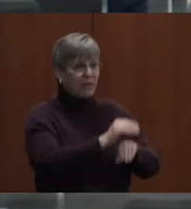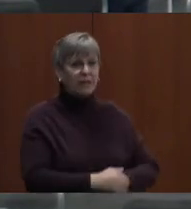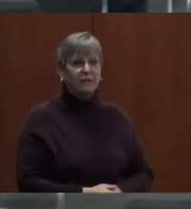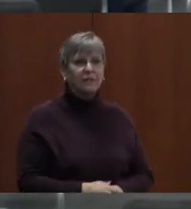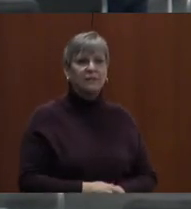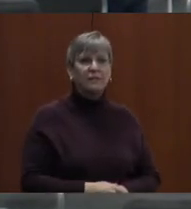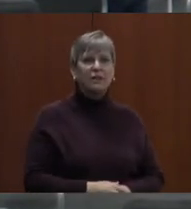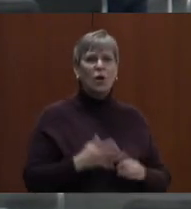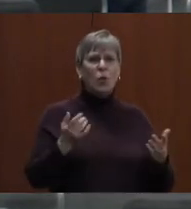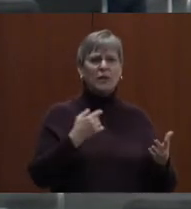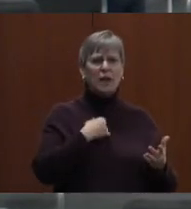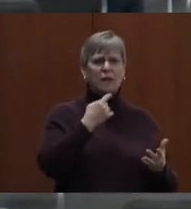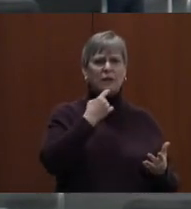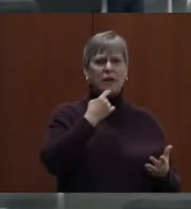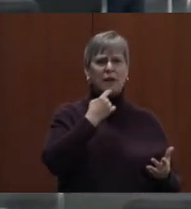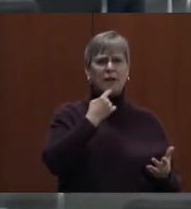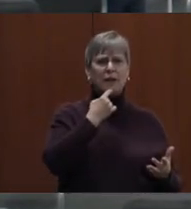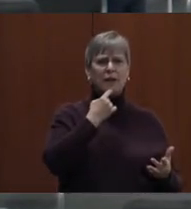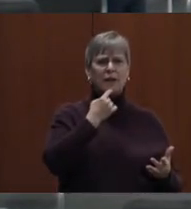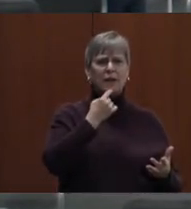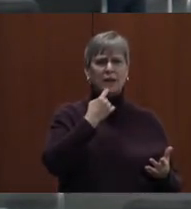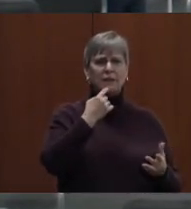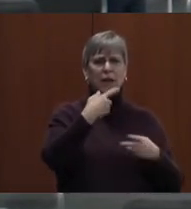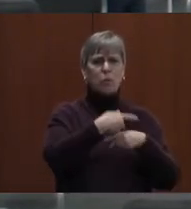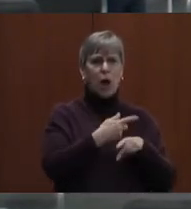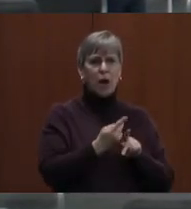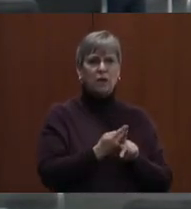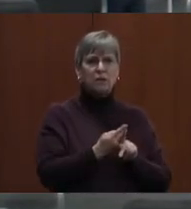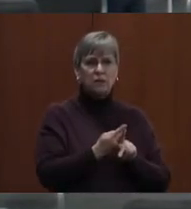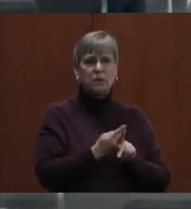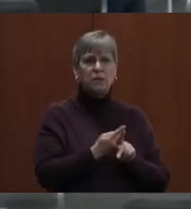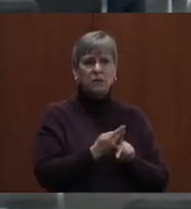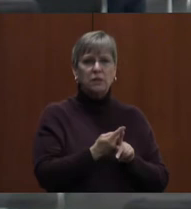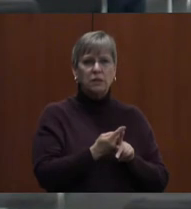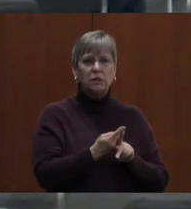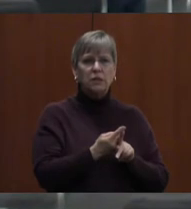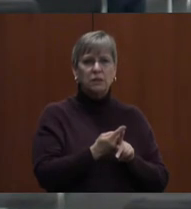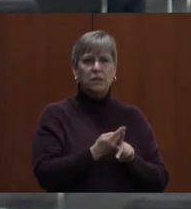What did I say? Did I say products? Yeah. Oh, okay.